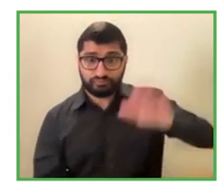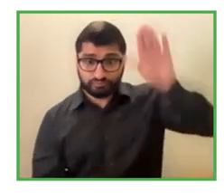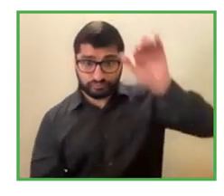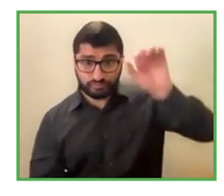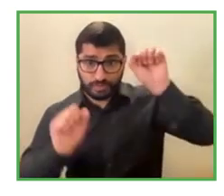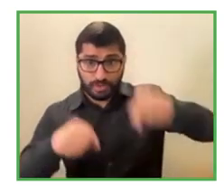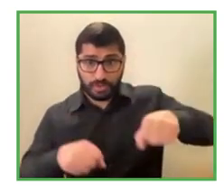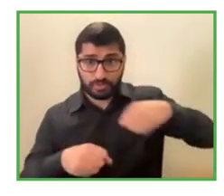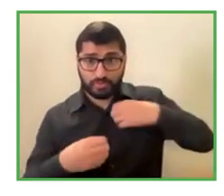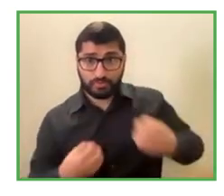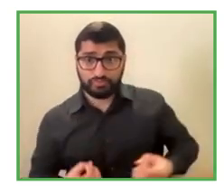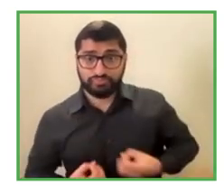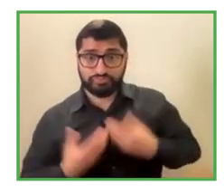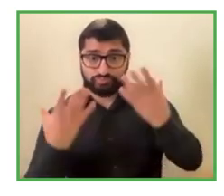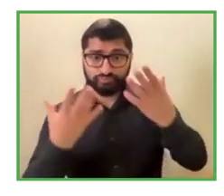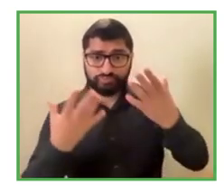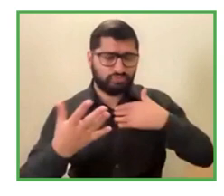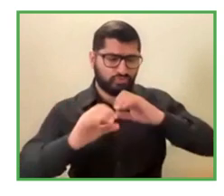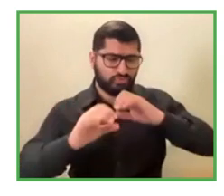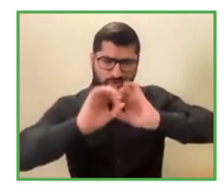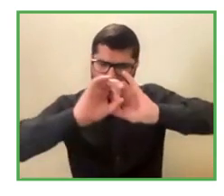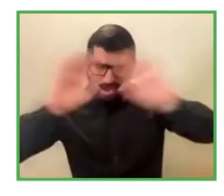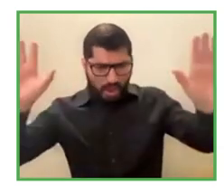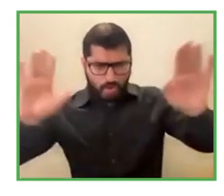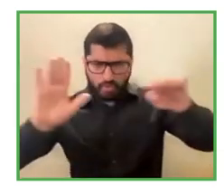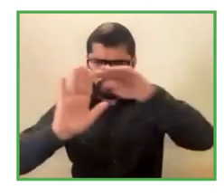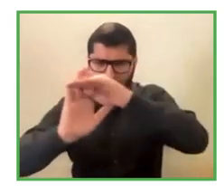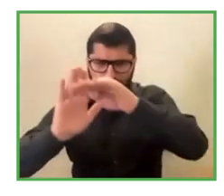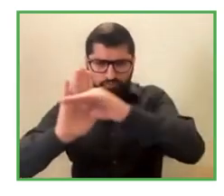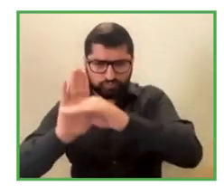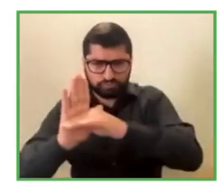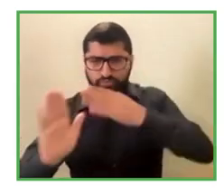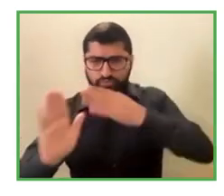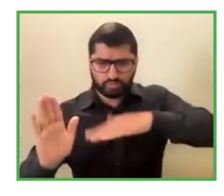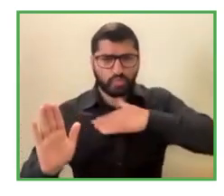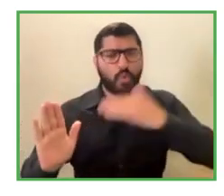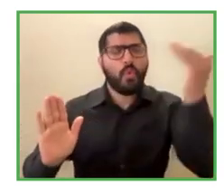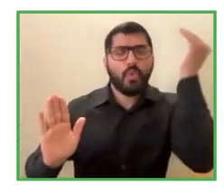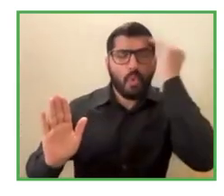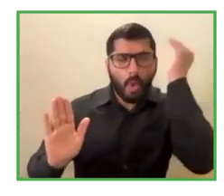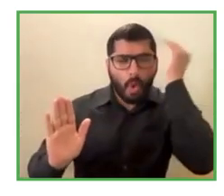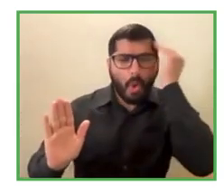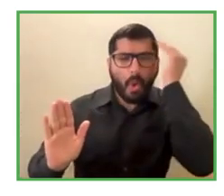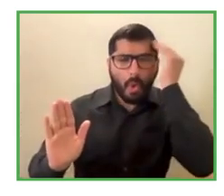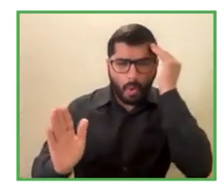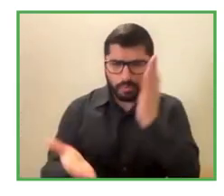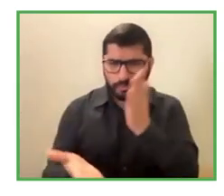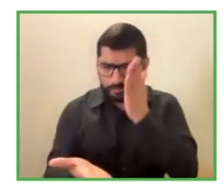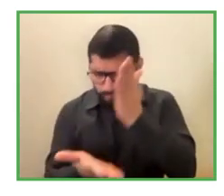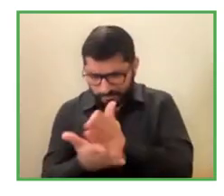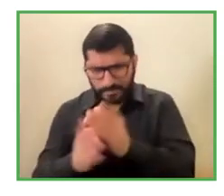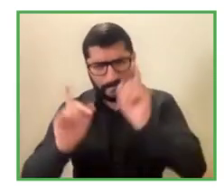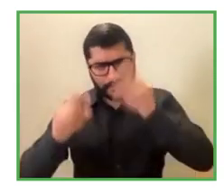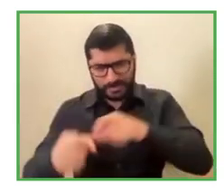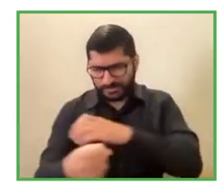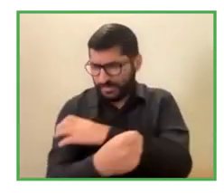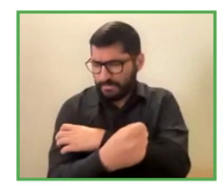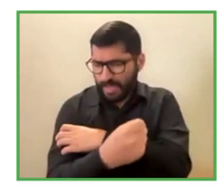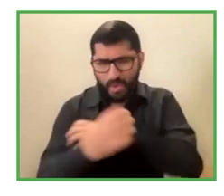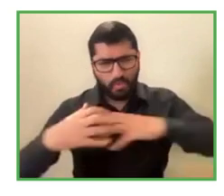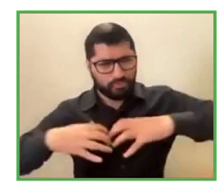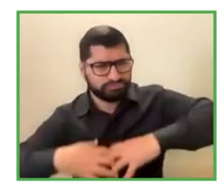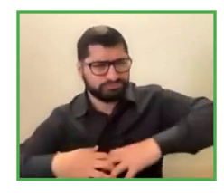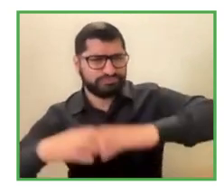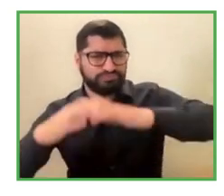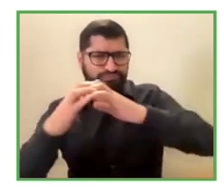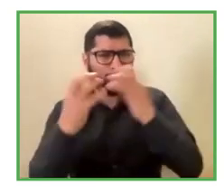know that, that, you know, we will have to strengthen on the numbers. So that is something that we are working towards. In fact, we have something called as a